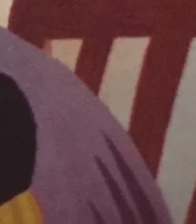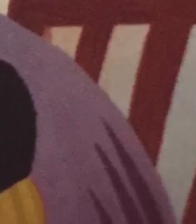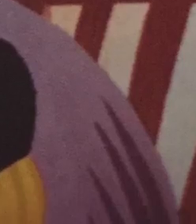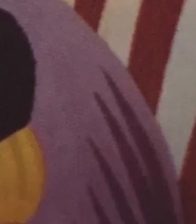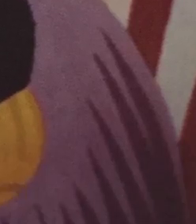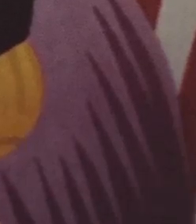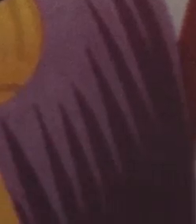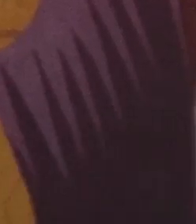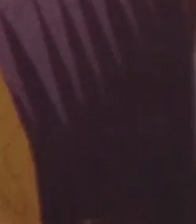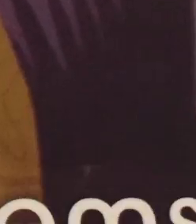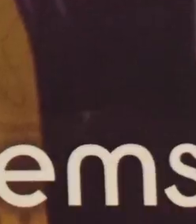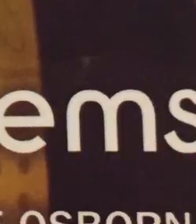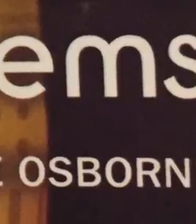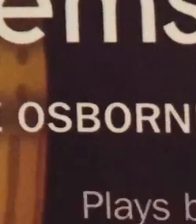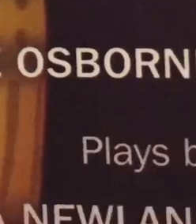these with you.